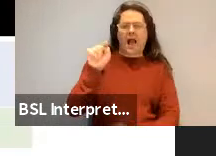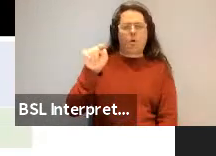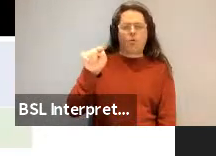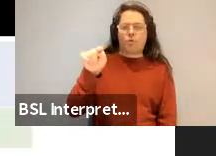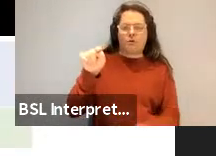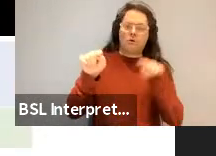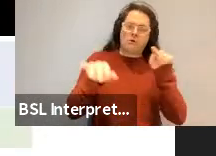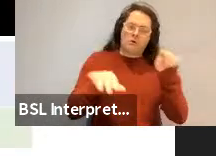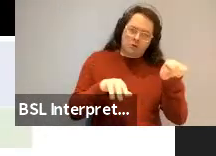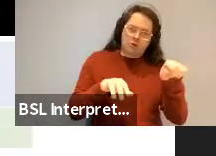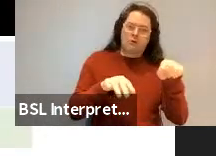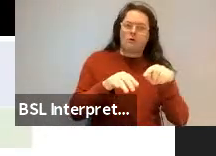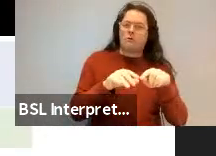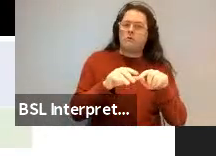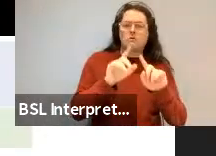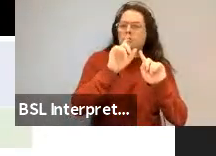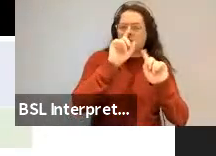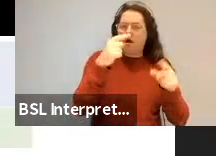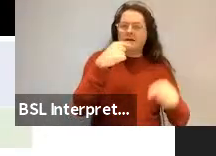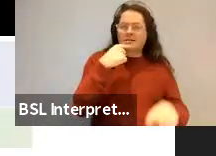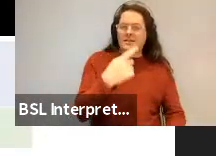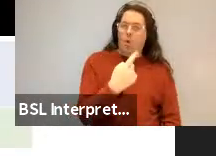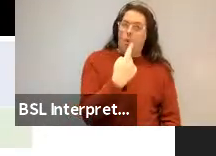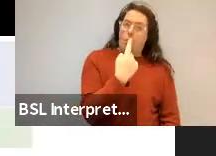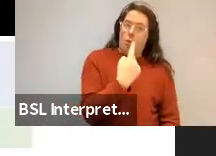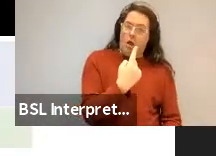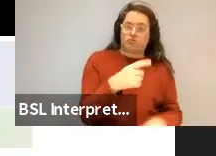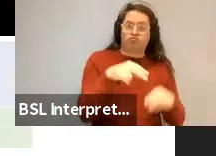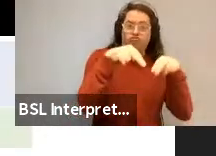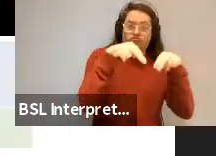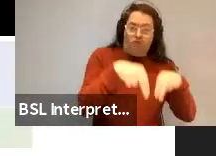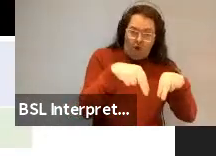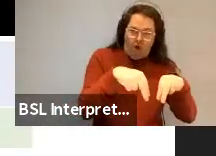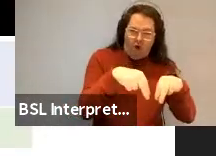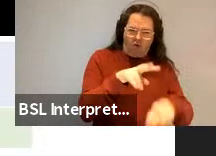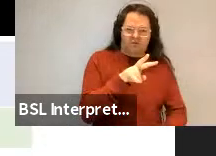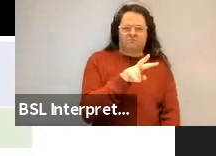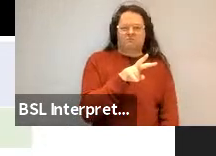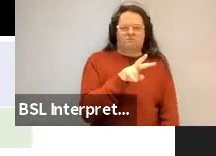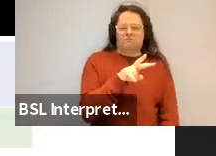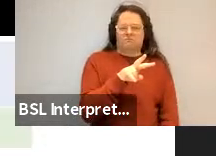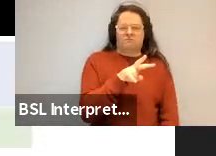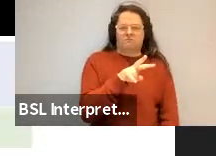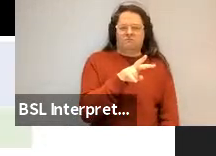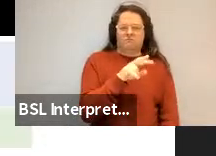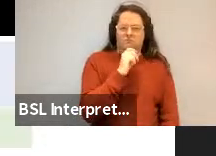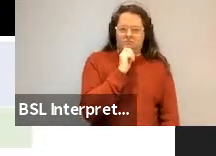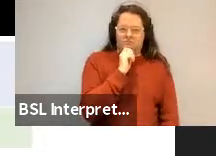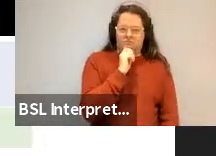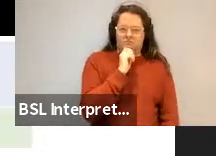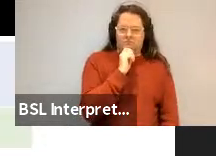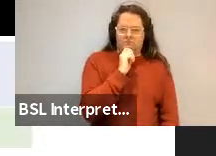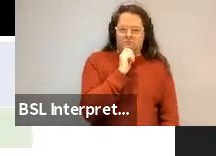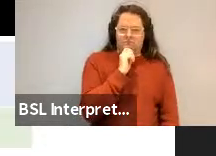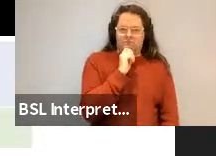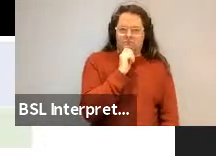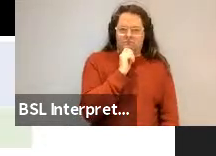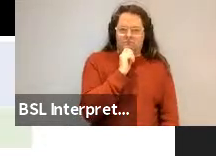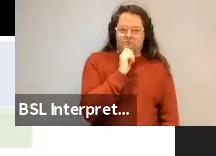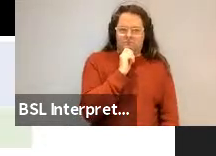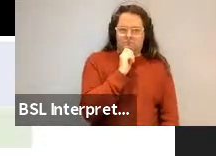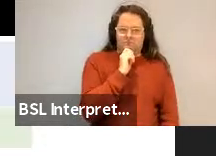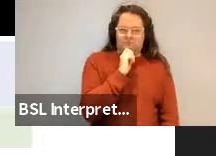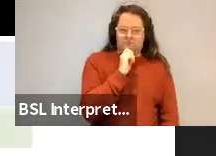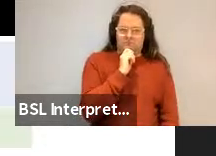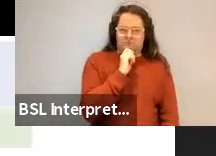dog. I'm trying to de-emphasize the one there. So the difference I'm going to argue is that the quantity